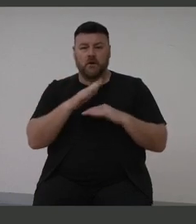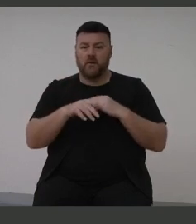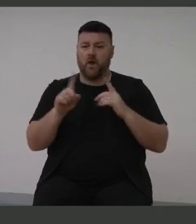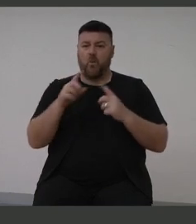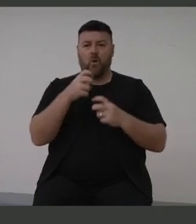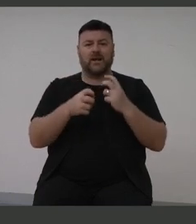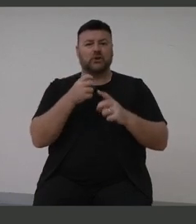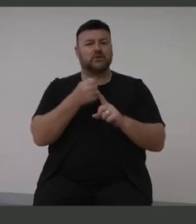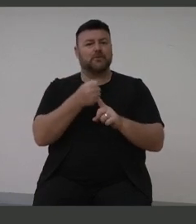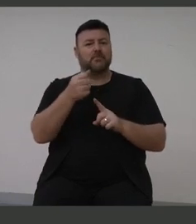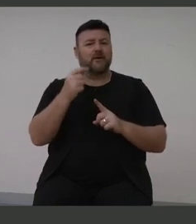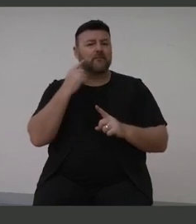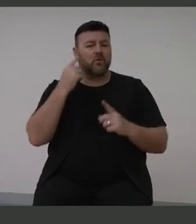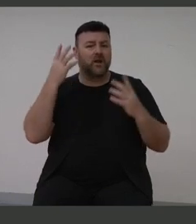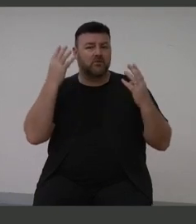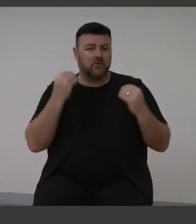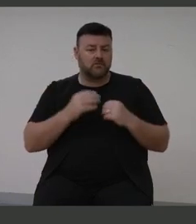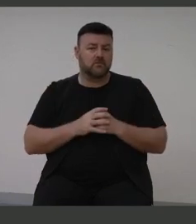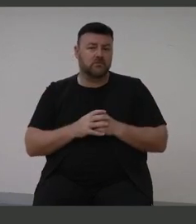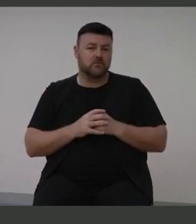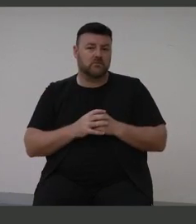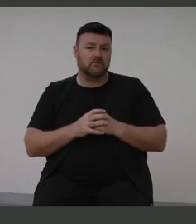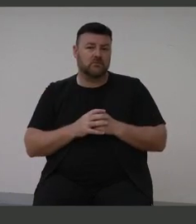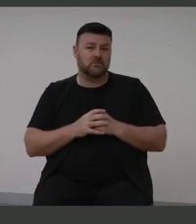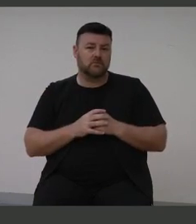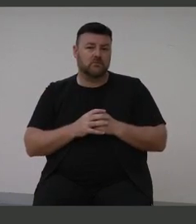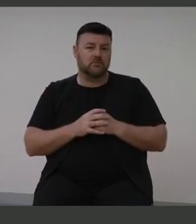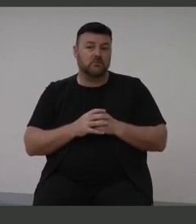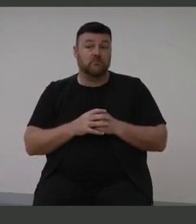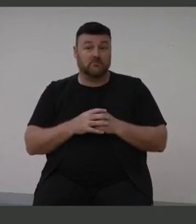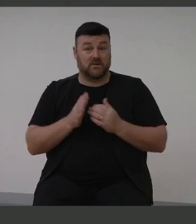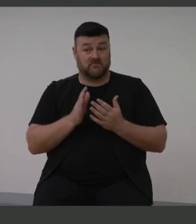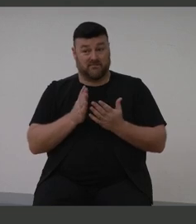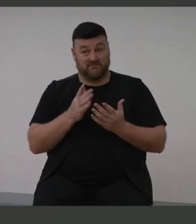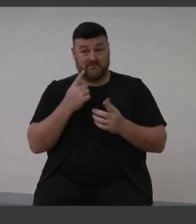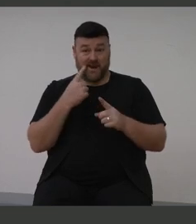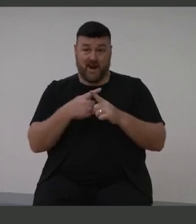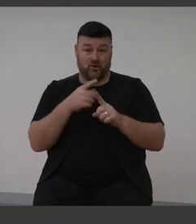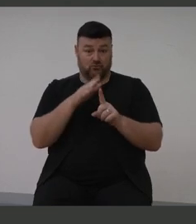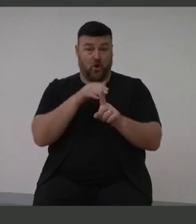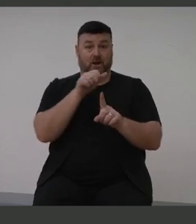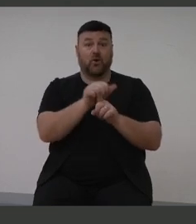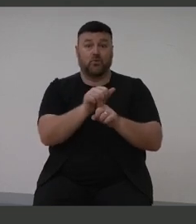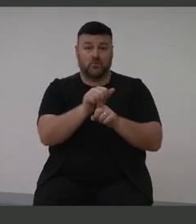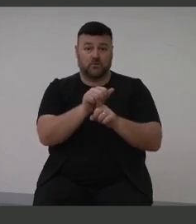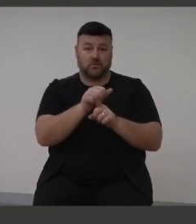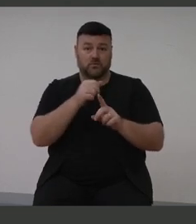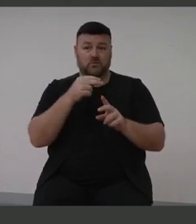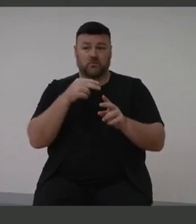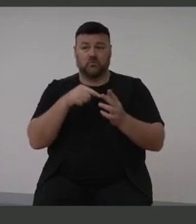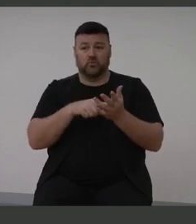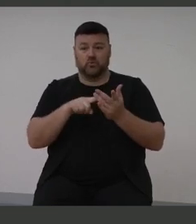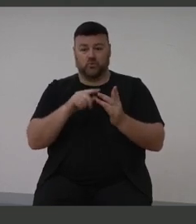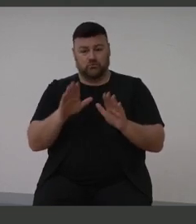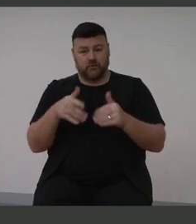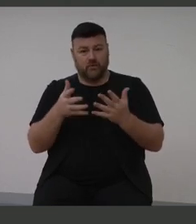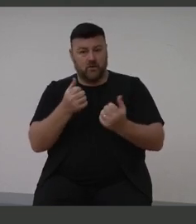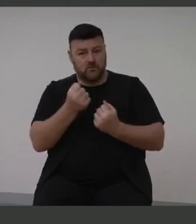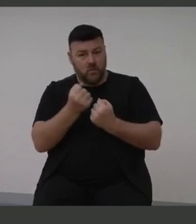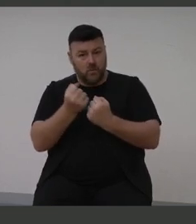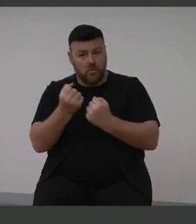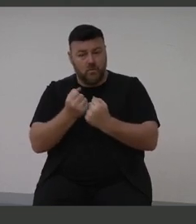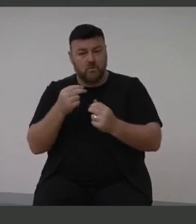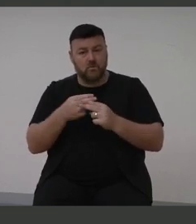on hearing care and diagnosis, or diagnosis and care. And so, you know, that's really